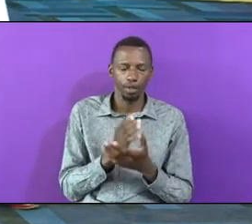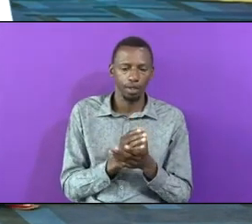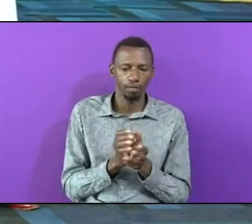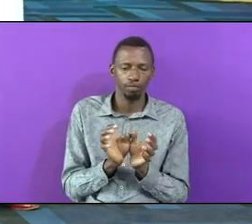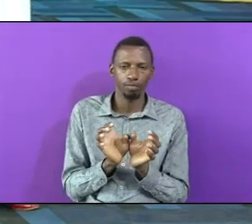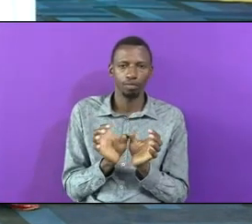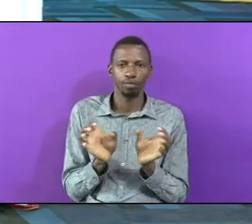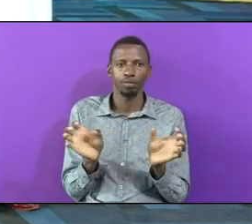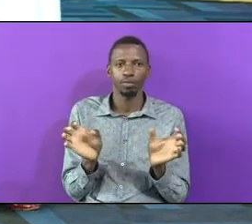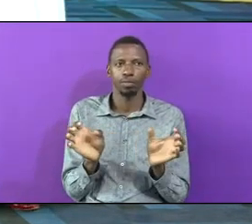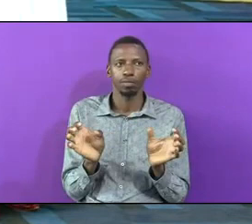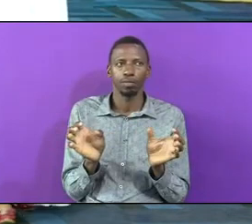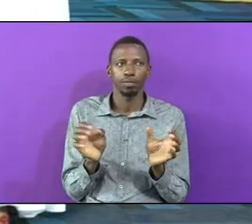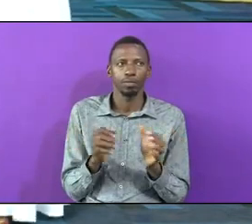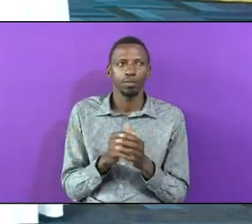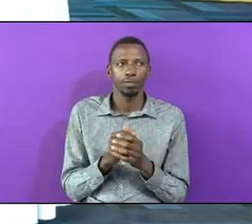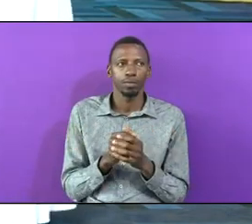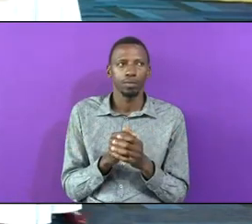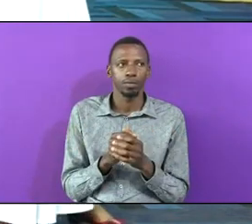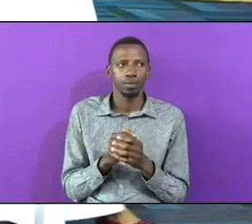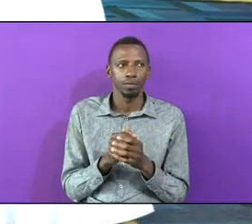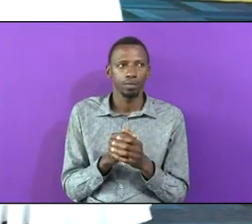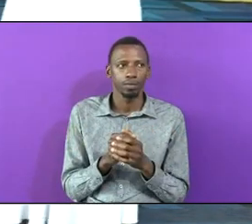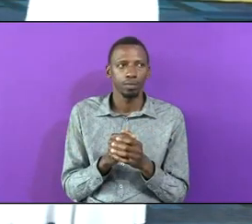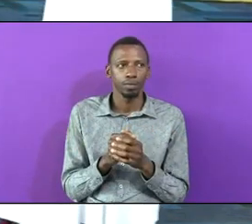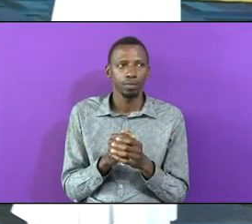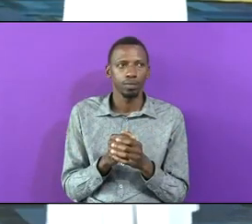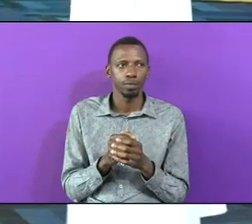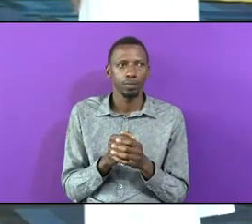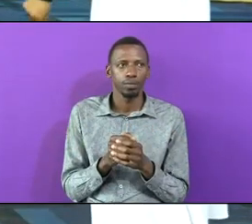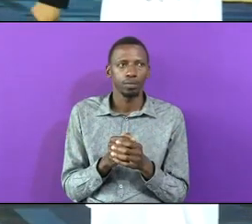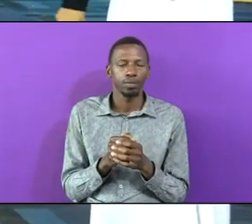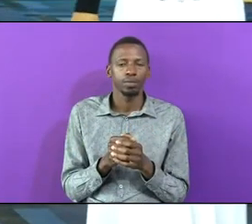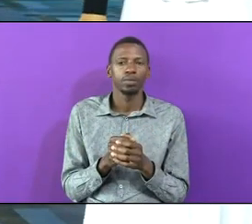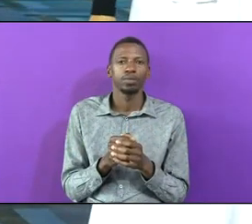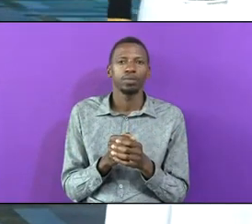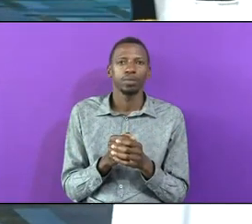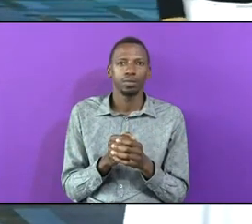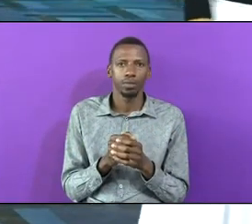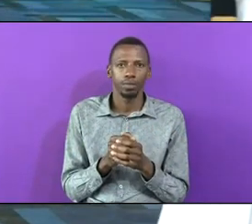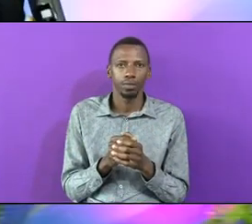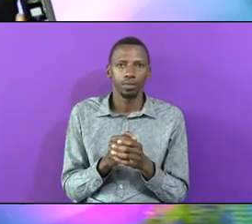In Case I Forget If You Want To Divide Your Home